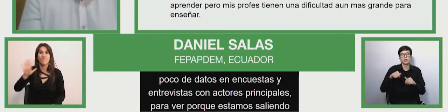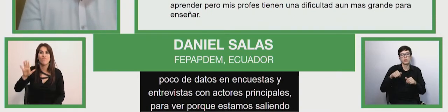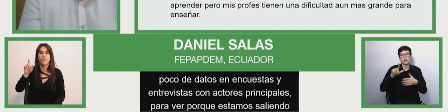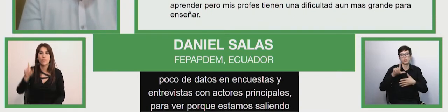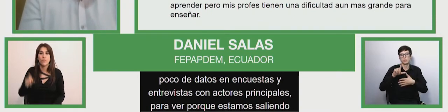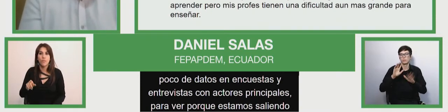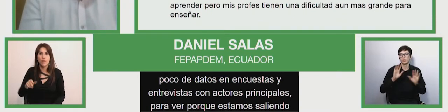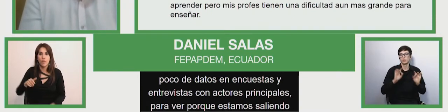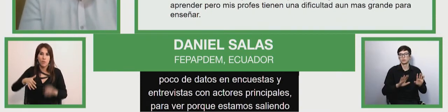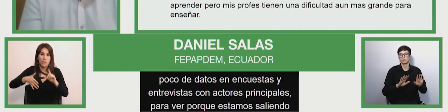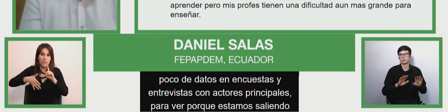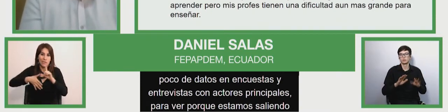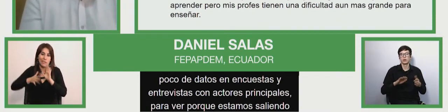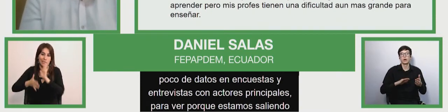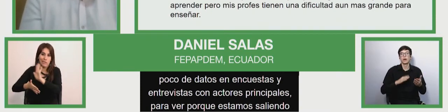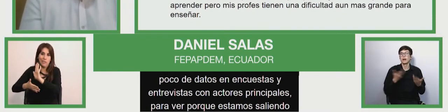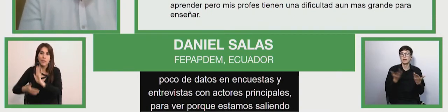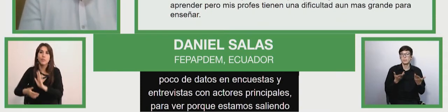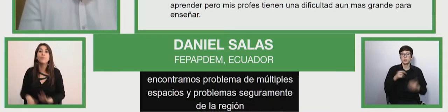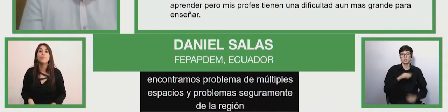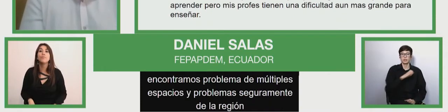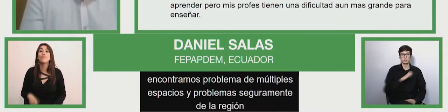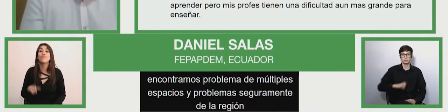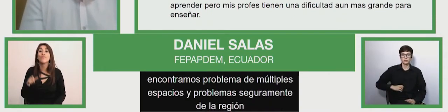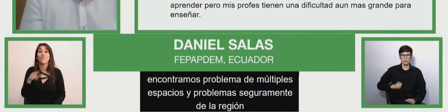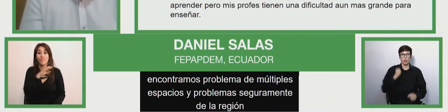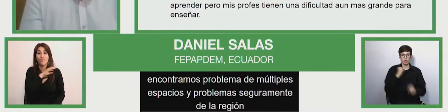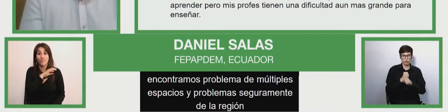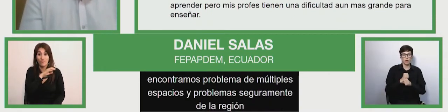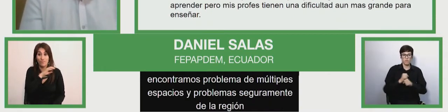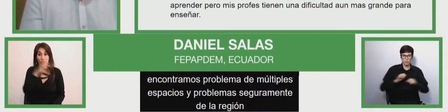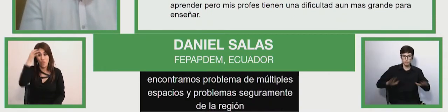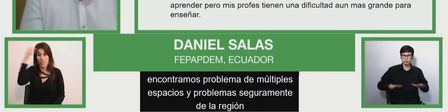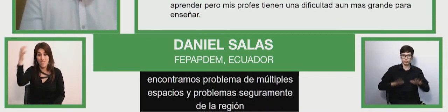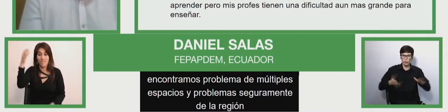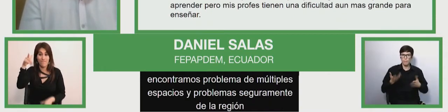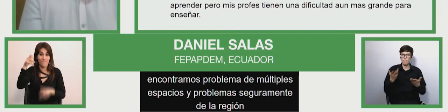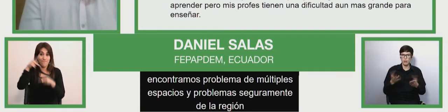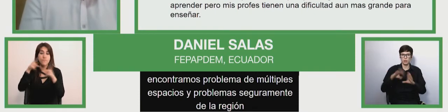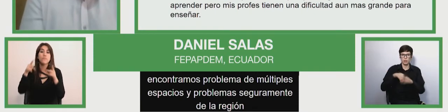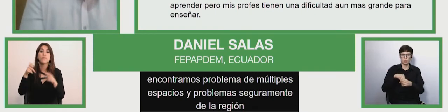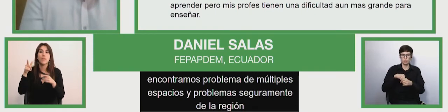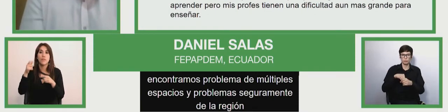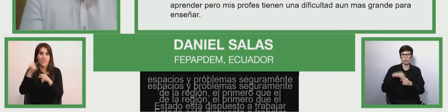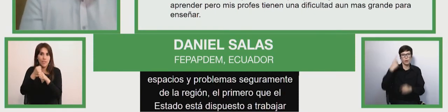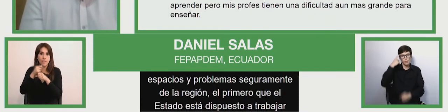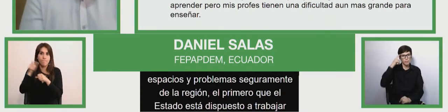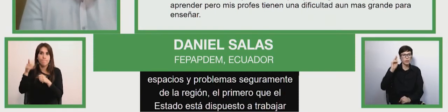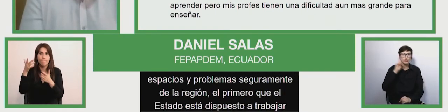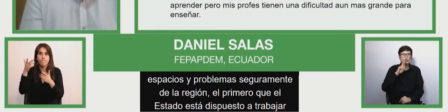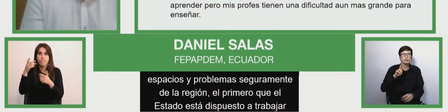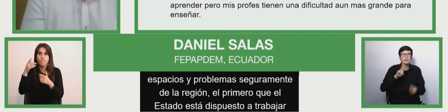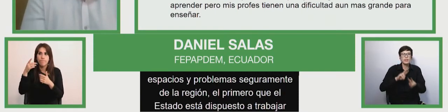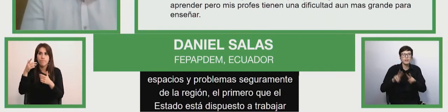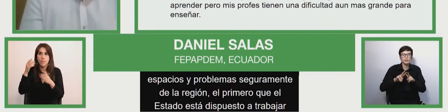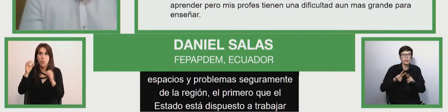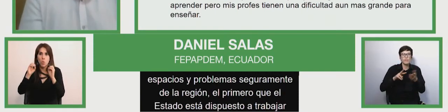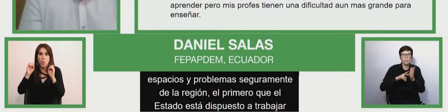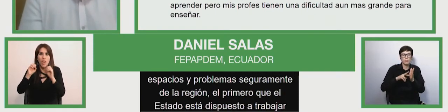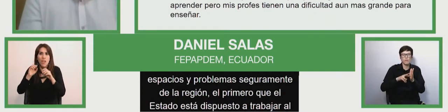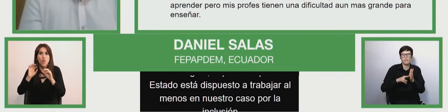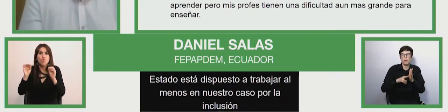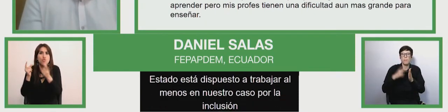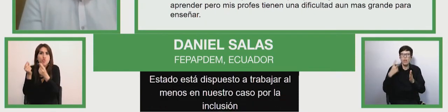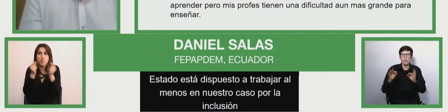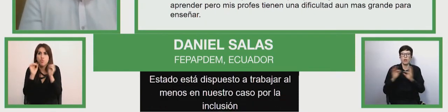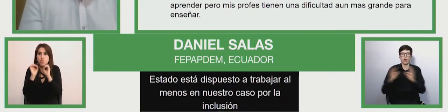region the first that the state is willing to work at least in our case for inclusion but without solving structural problems of education we want